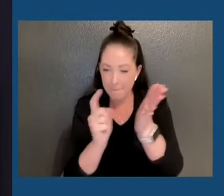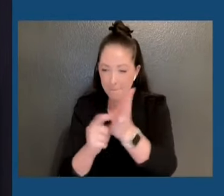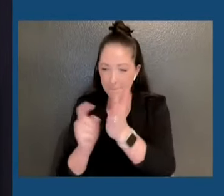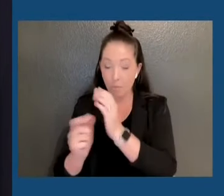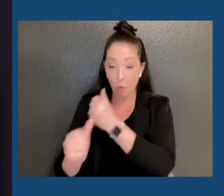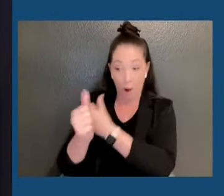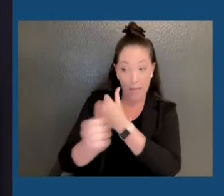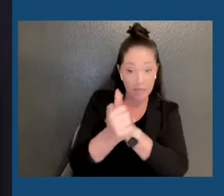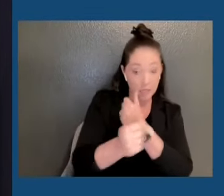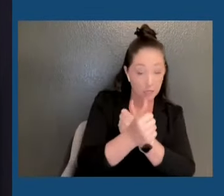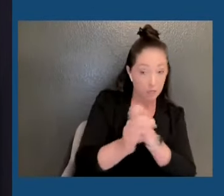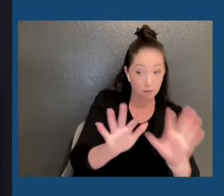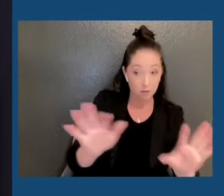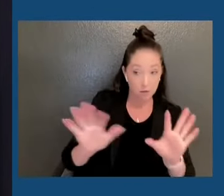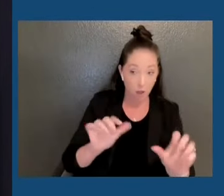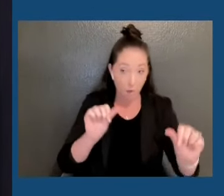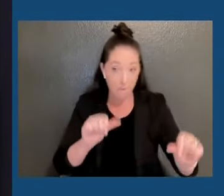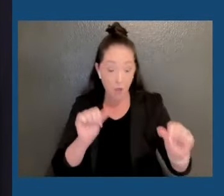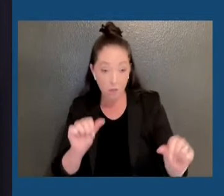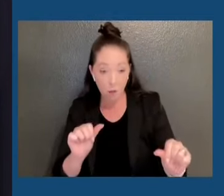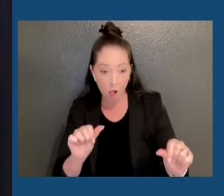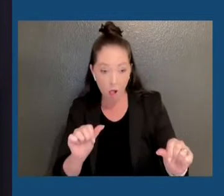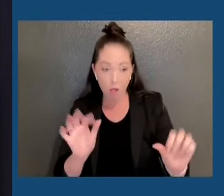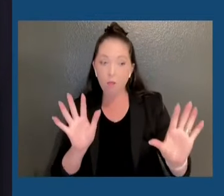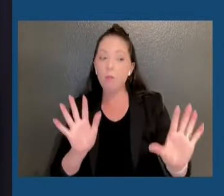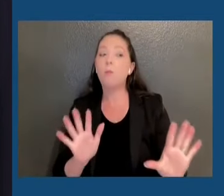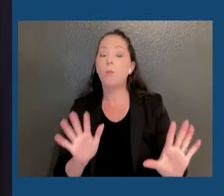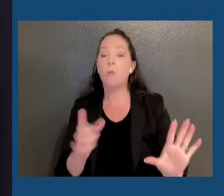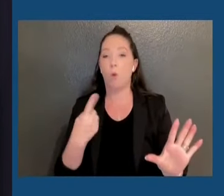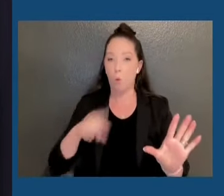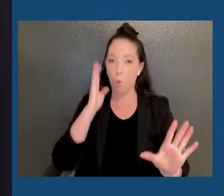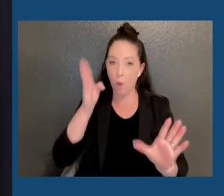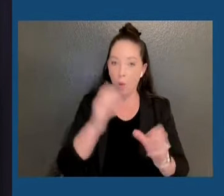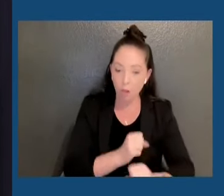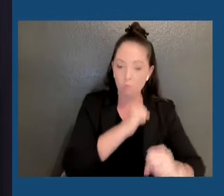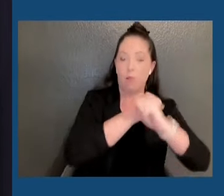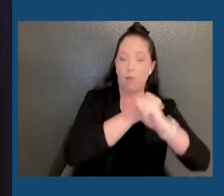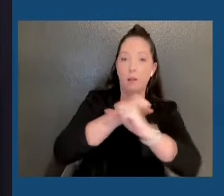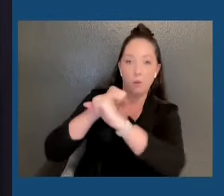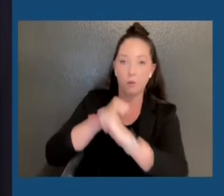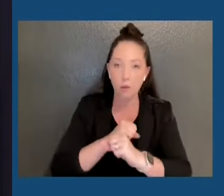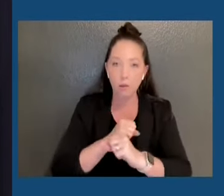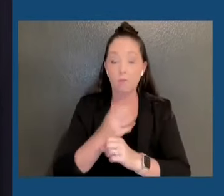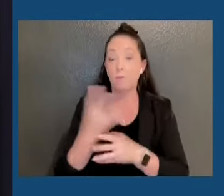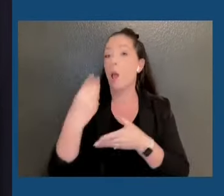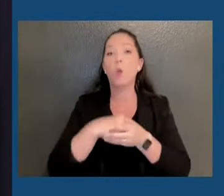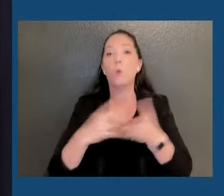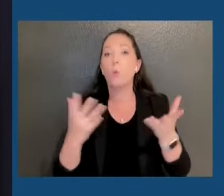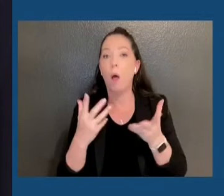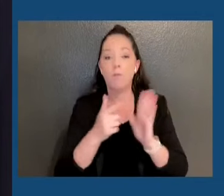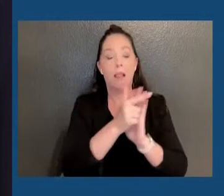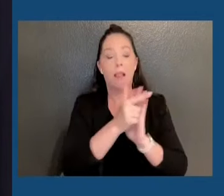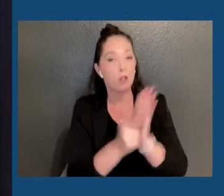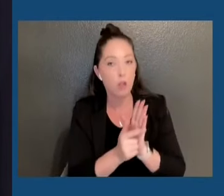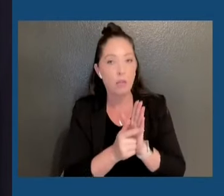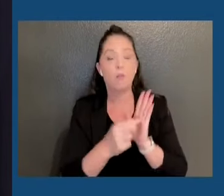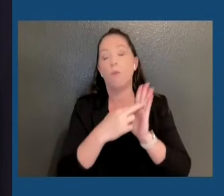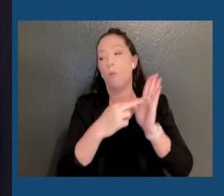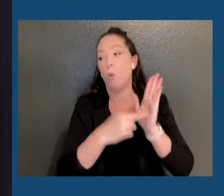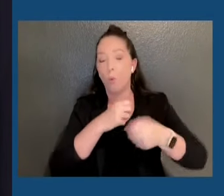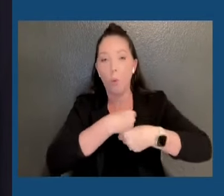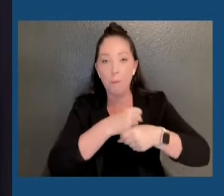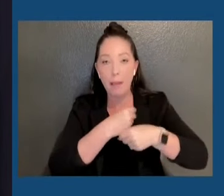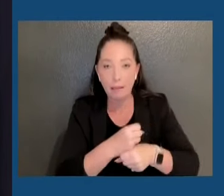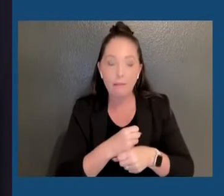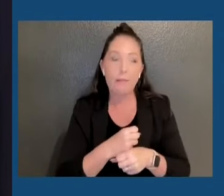rights that we hold dear in the state of New York, and protect New Yorkers. And this will include legislation, rulemaking, appropriations,